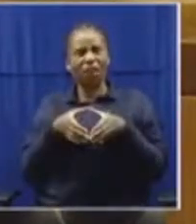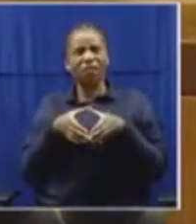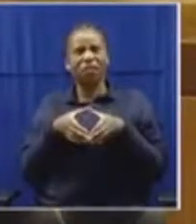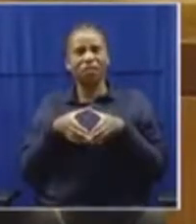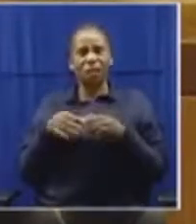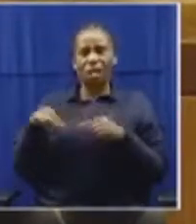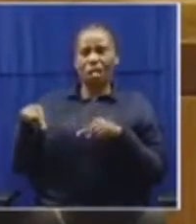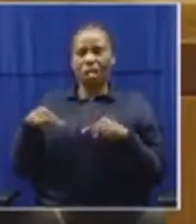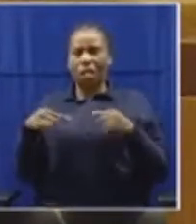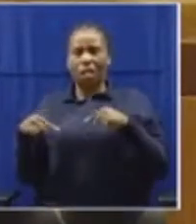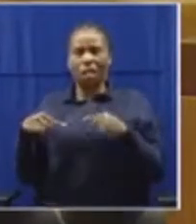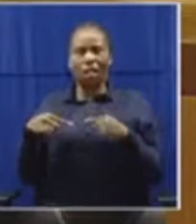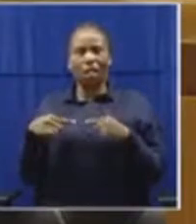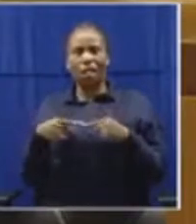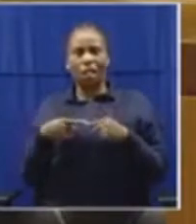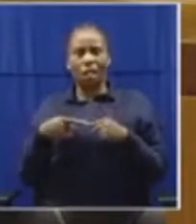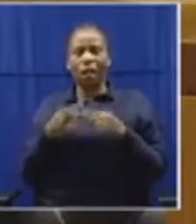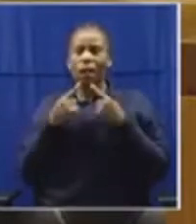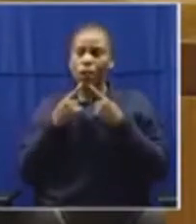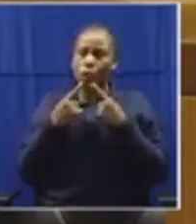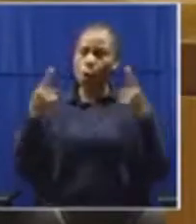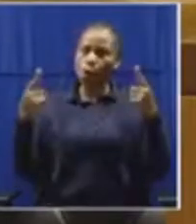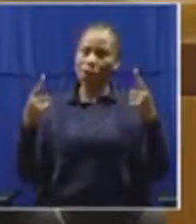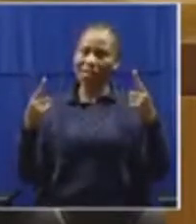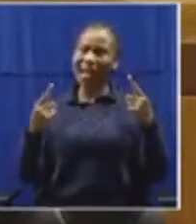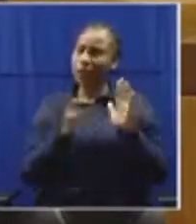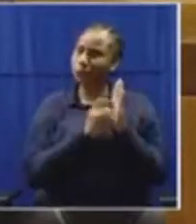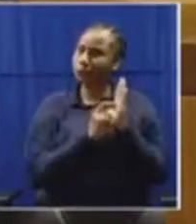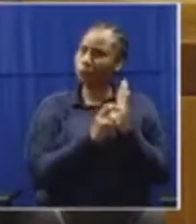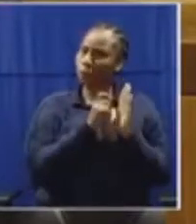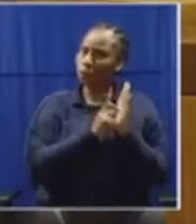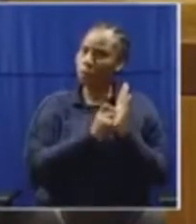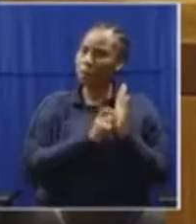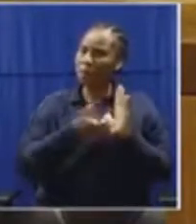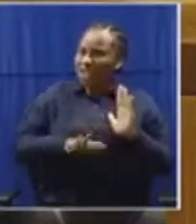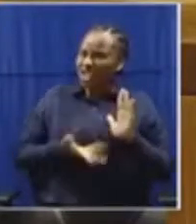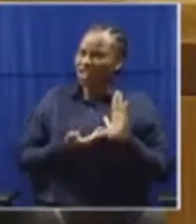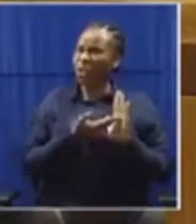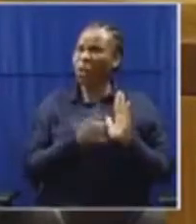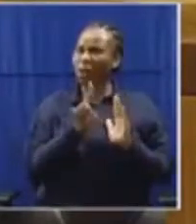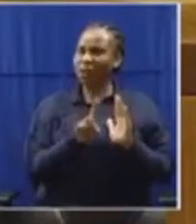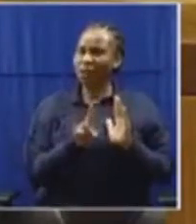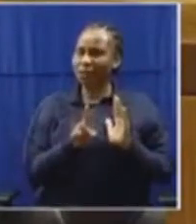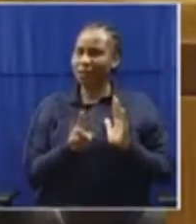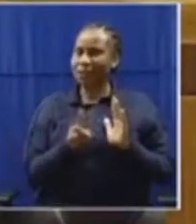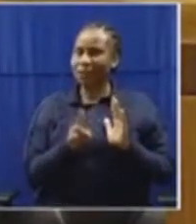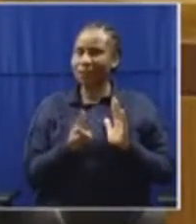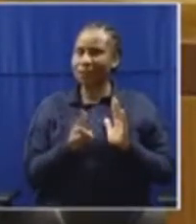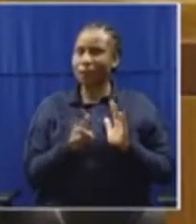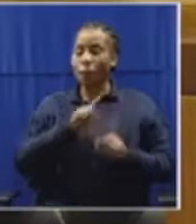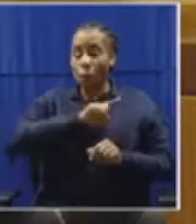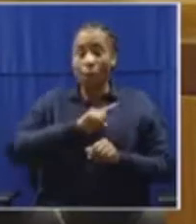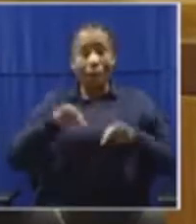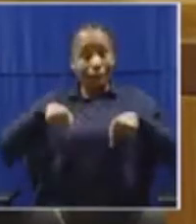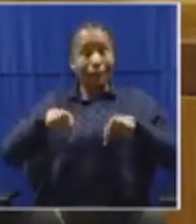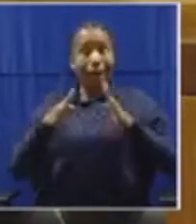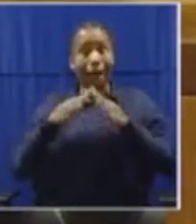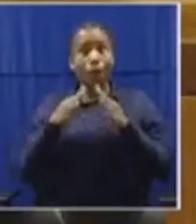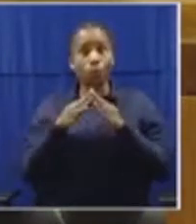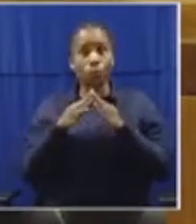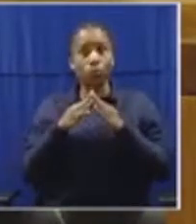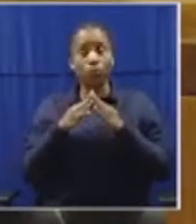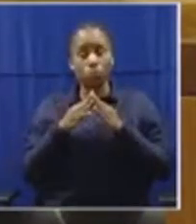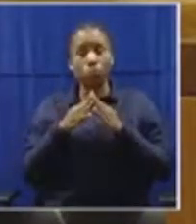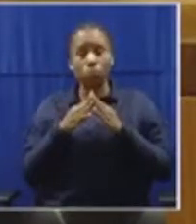to be disclosed and regulated. This is the time because it is this House that must come up